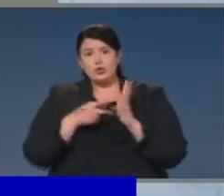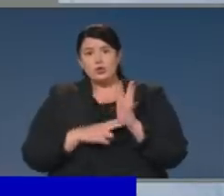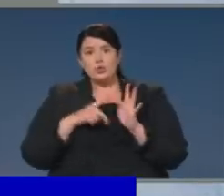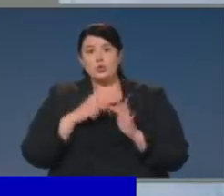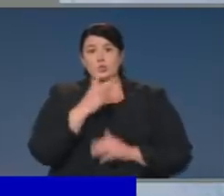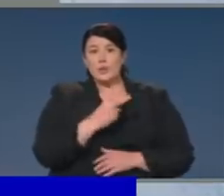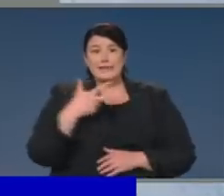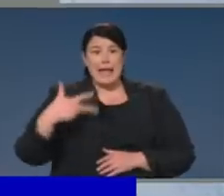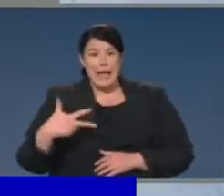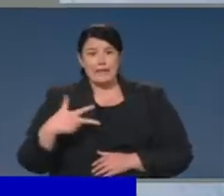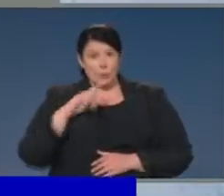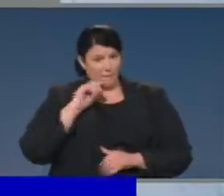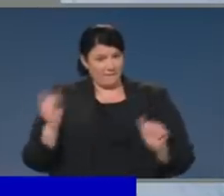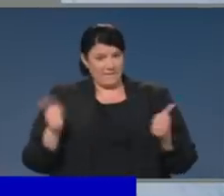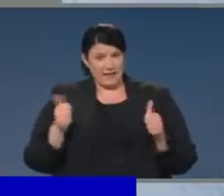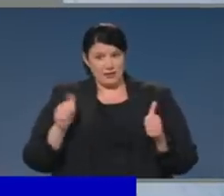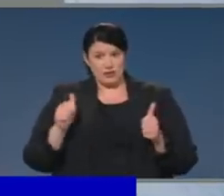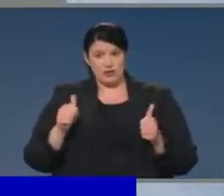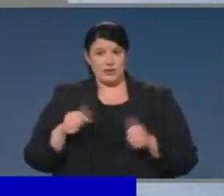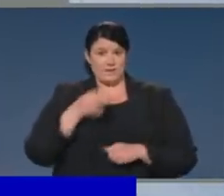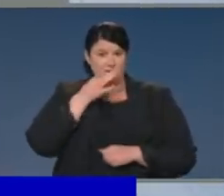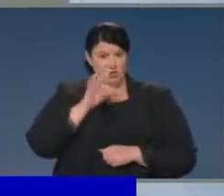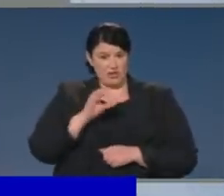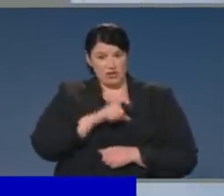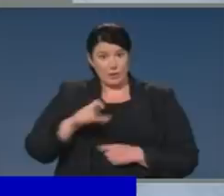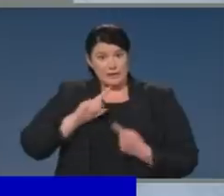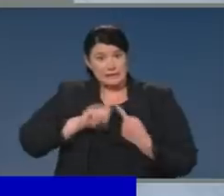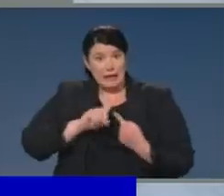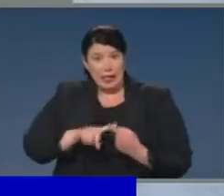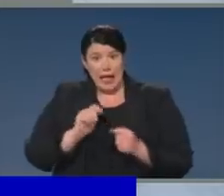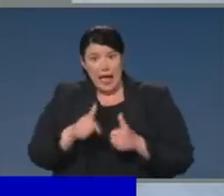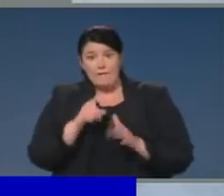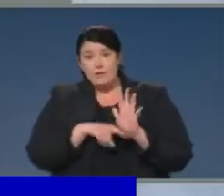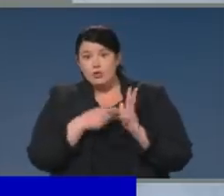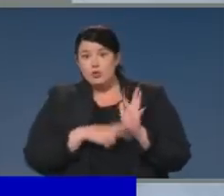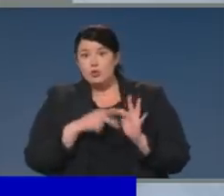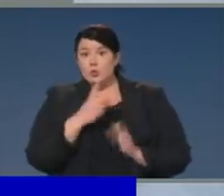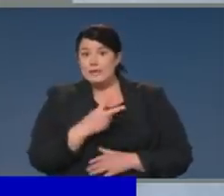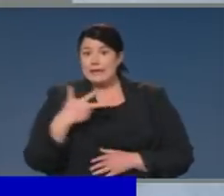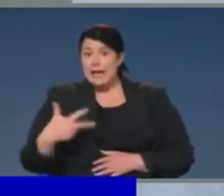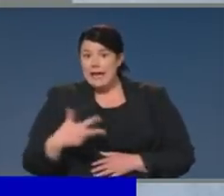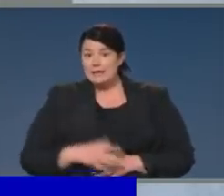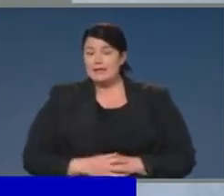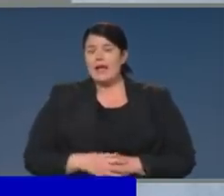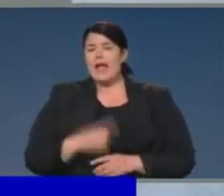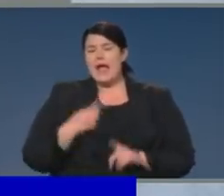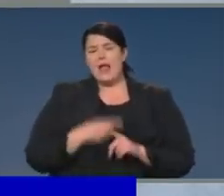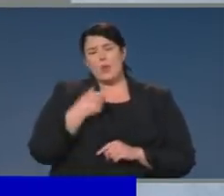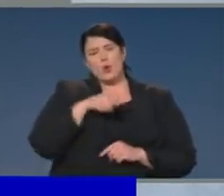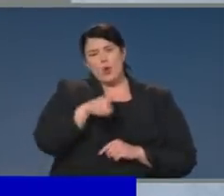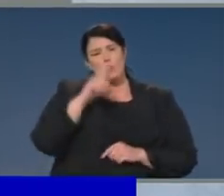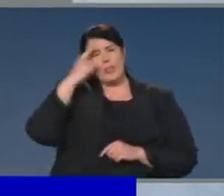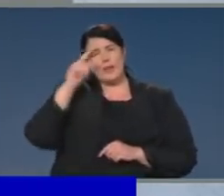survey's in, the review's in. Will you be up, be extending that? And what's your thoughts on the call of Early Childhood Australia to offer